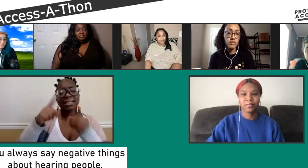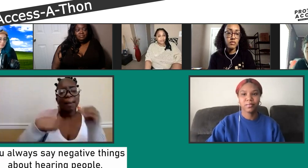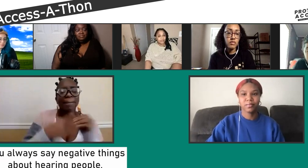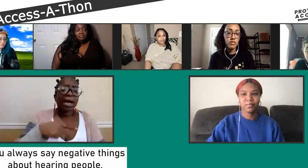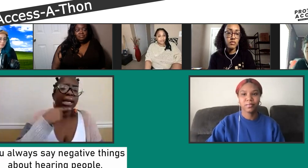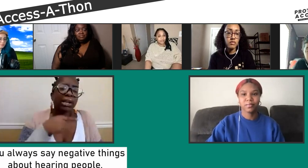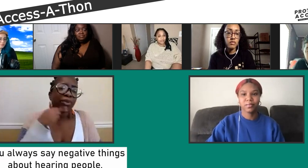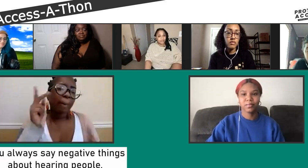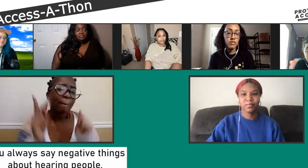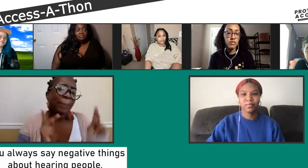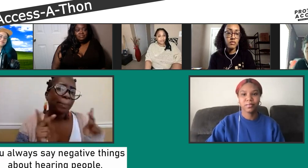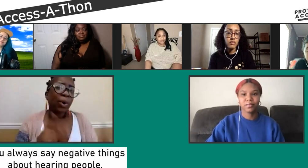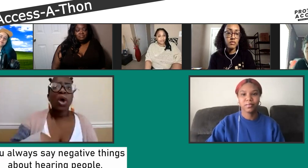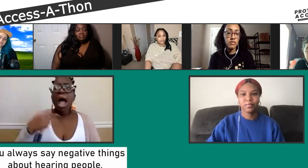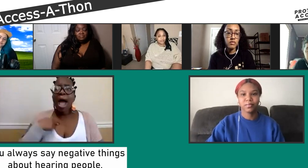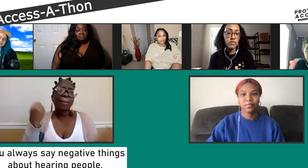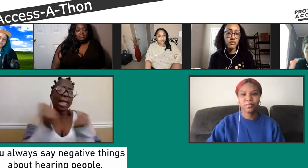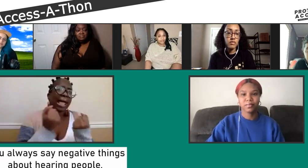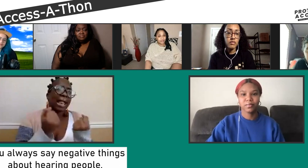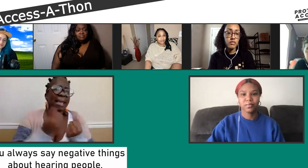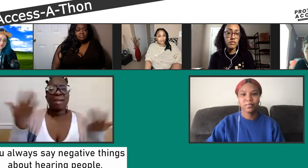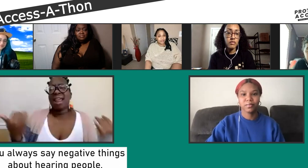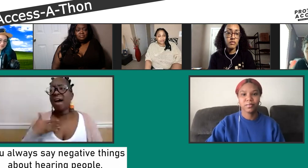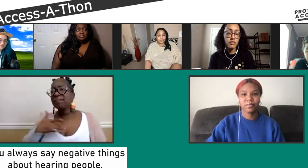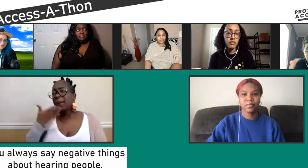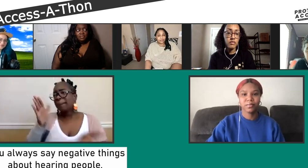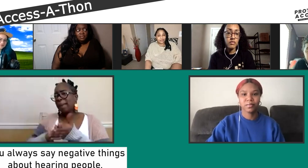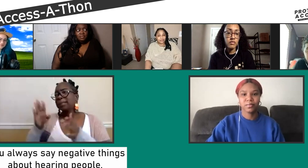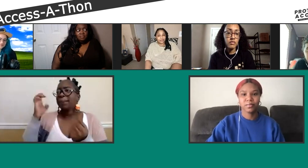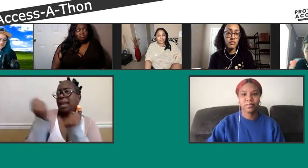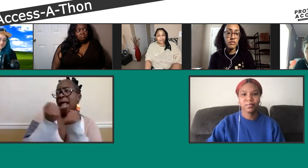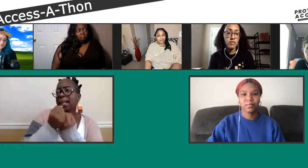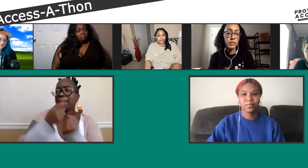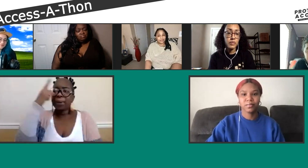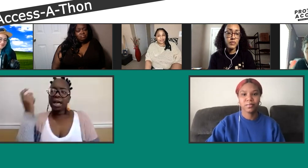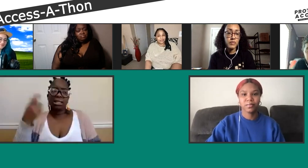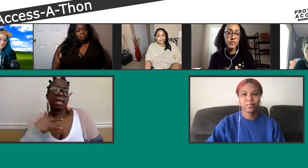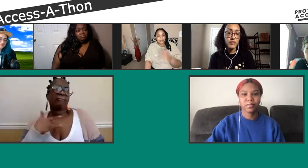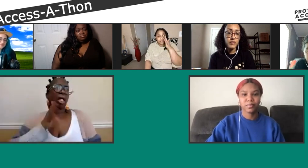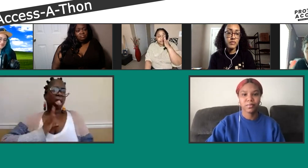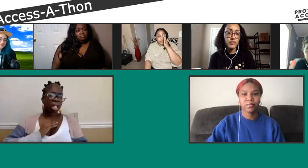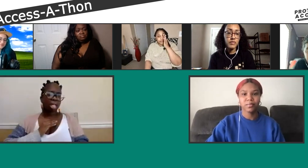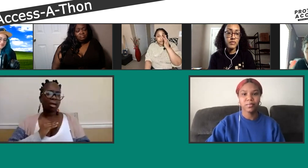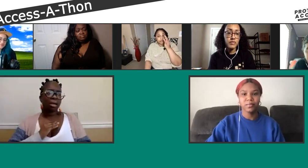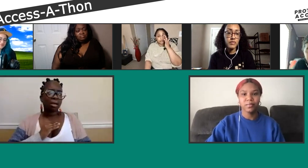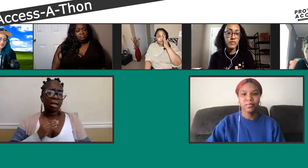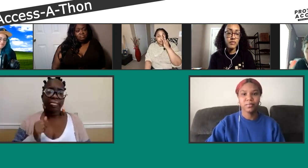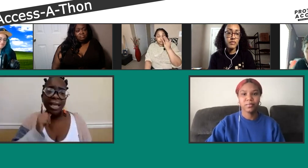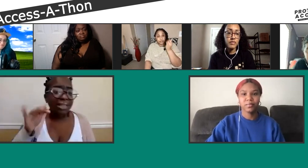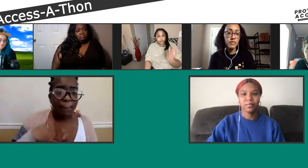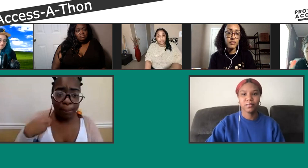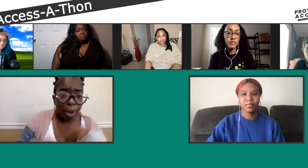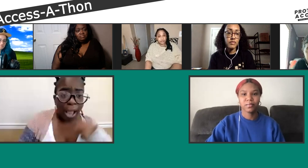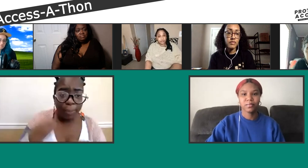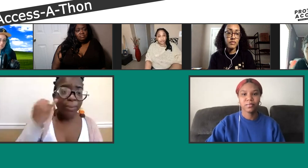always saying negative things about hearing people, and how I'm an advocate, and I believe that I'm doing the right thing as a hearing